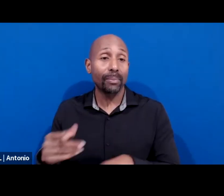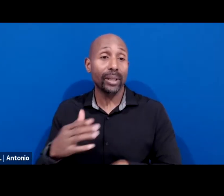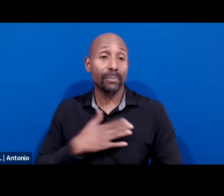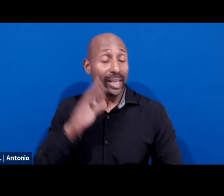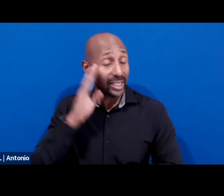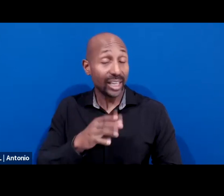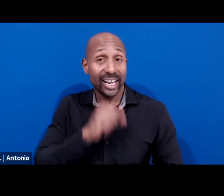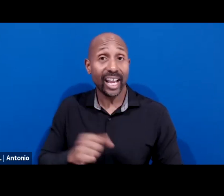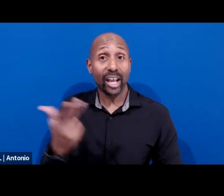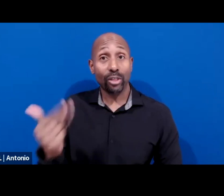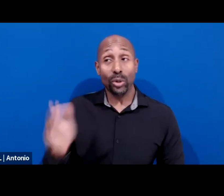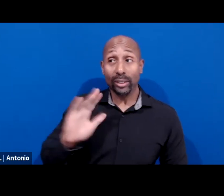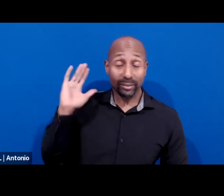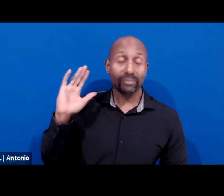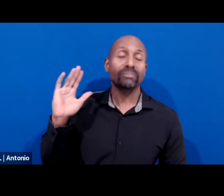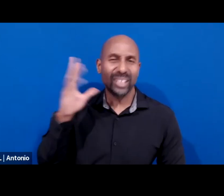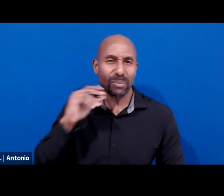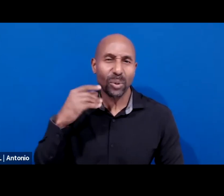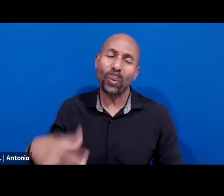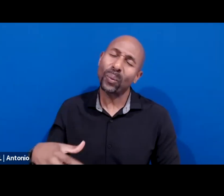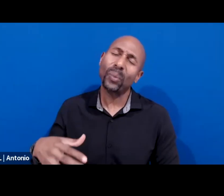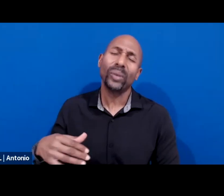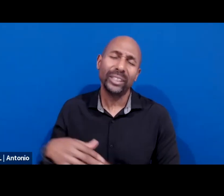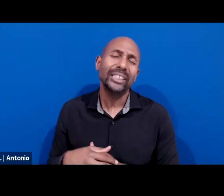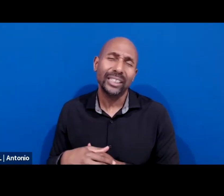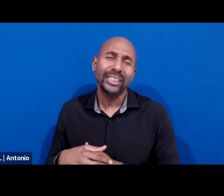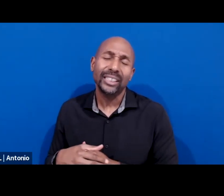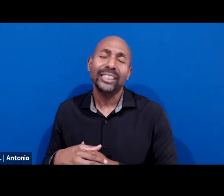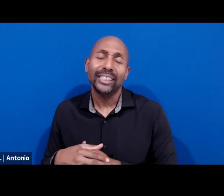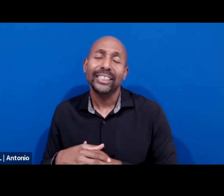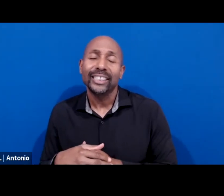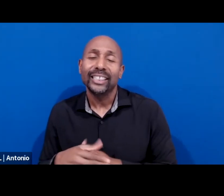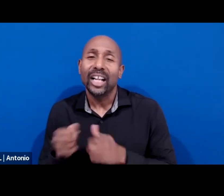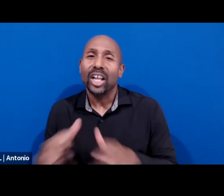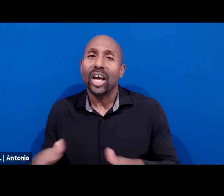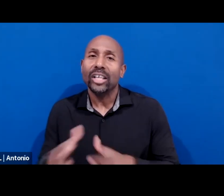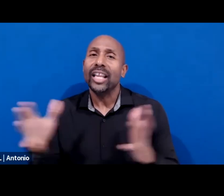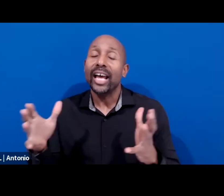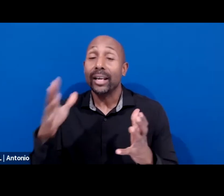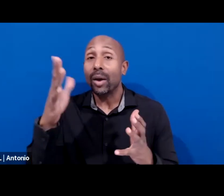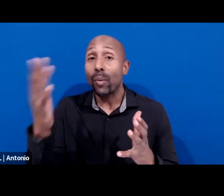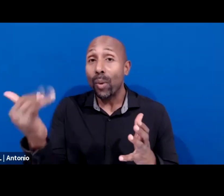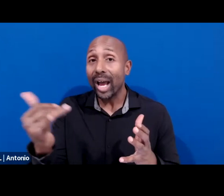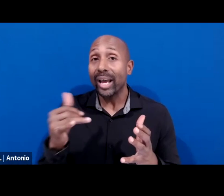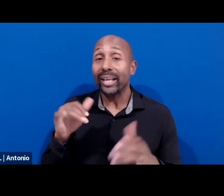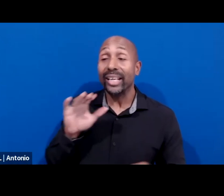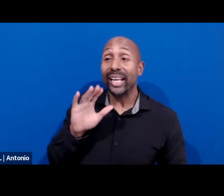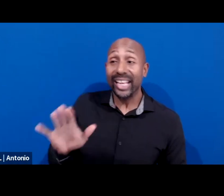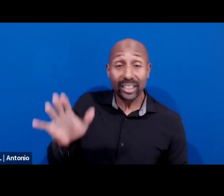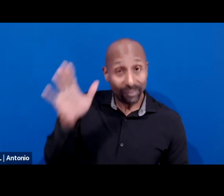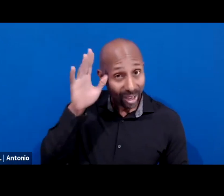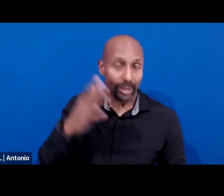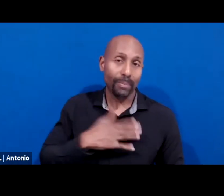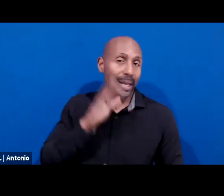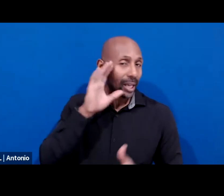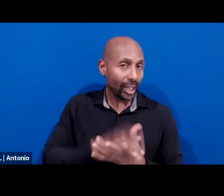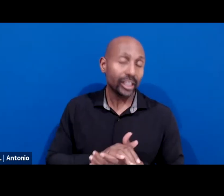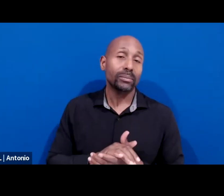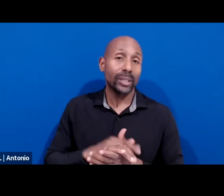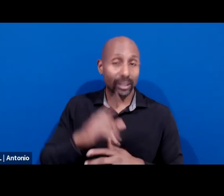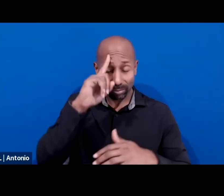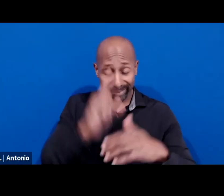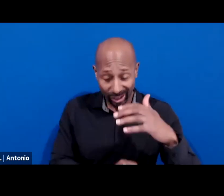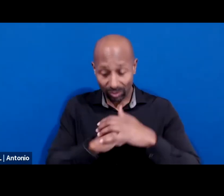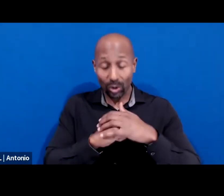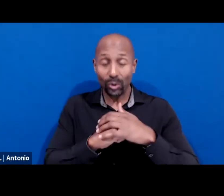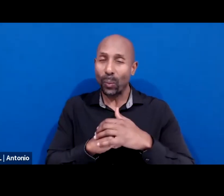years old and his father and my husband experienced a stroke that was debilitating. And if it were not for the engagement with school and meaningful